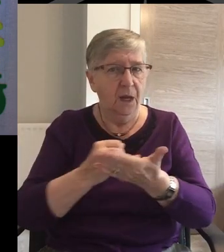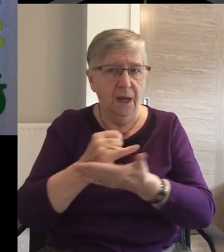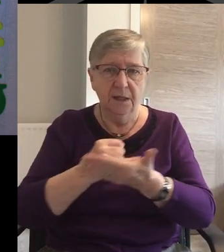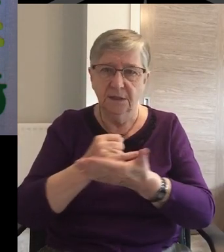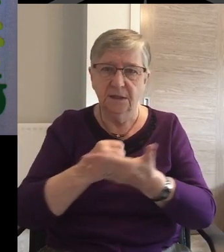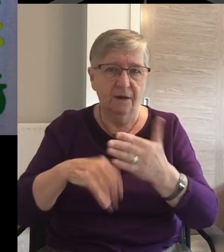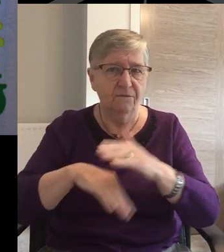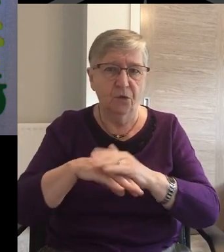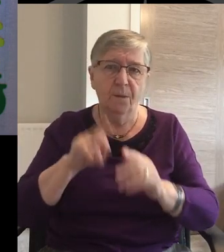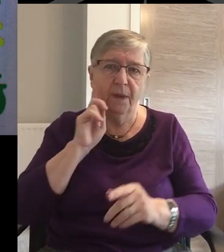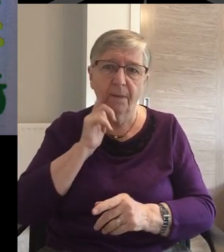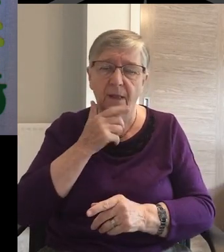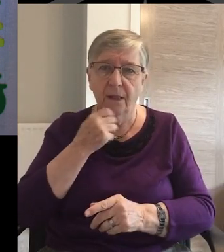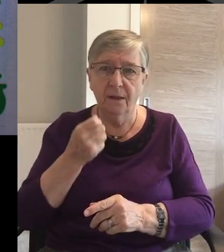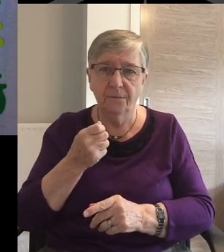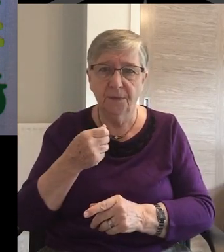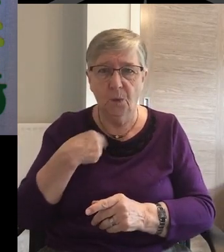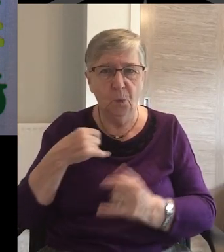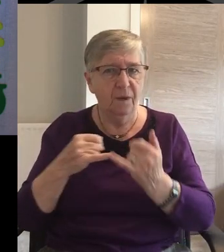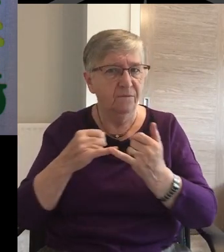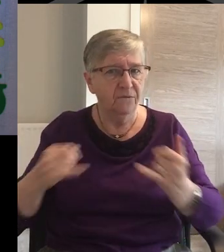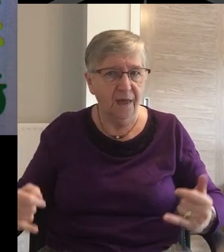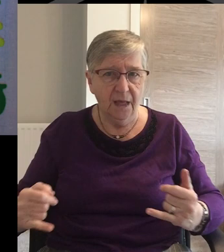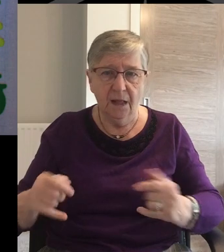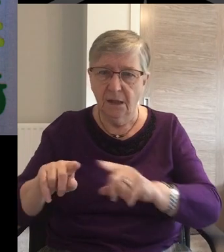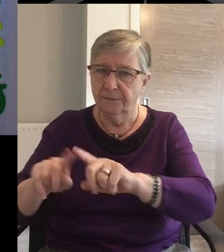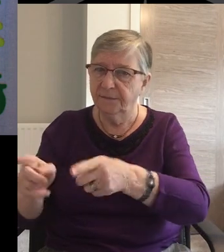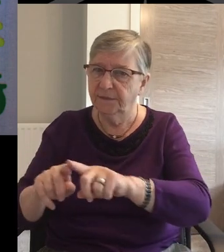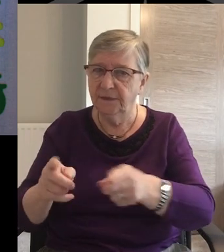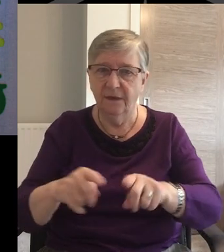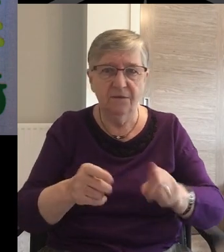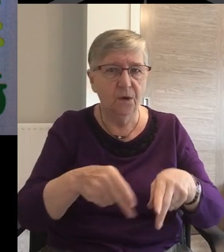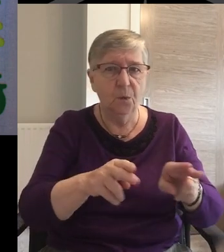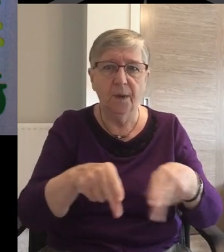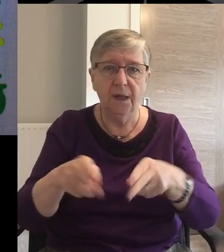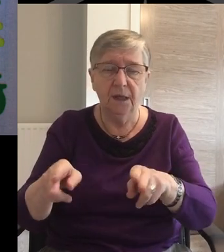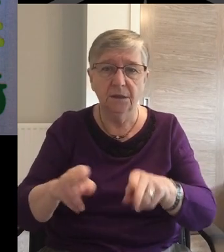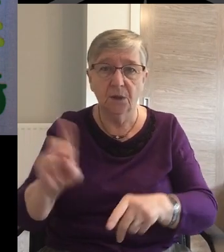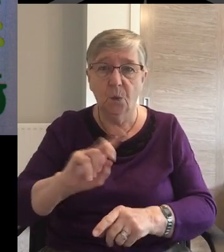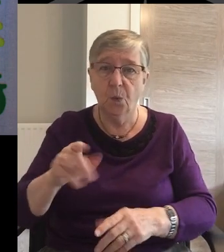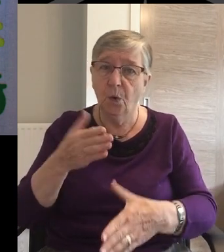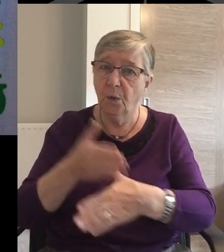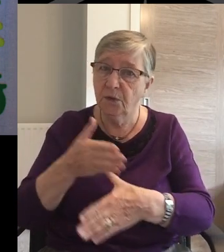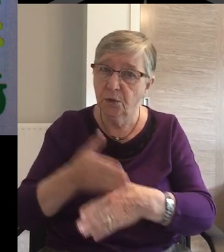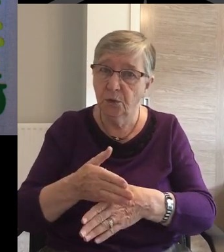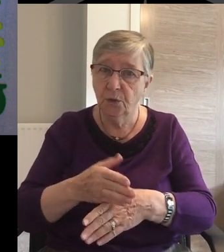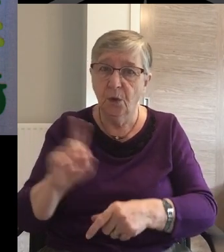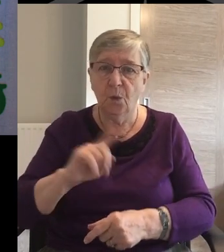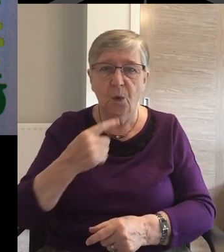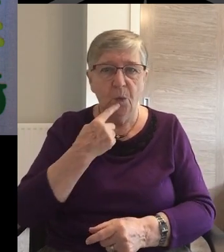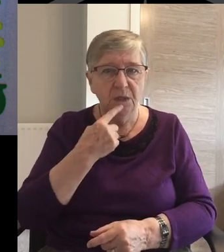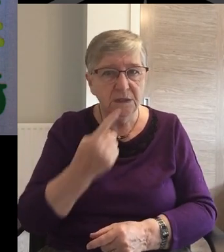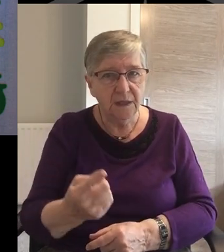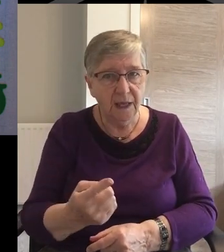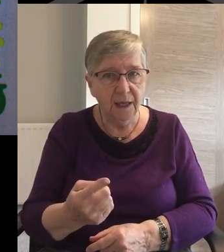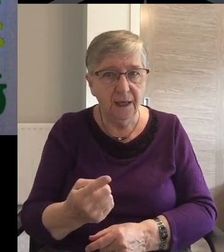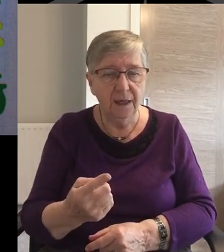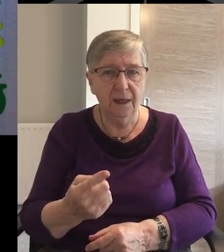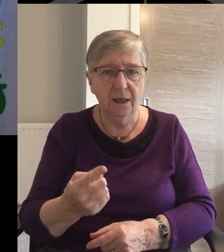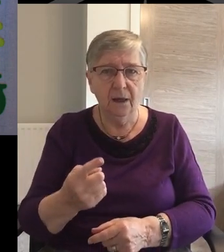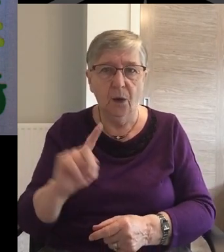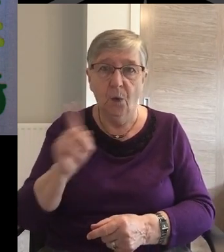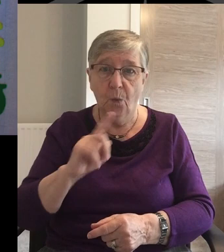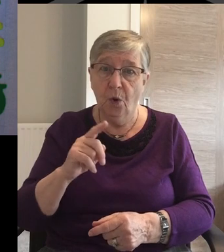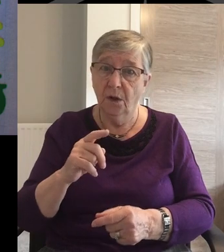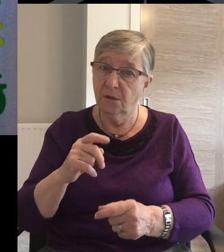fail you in so many ways In what we do What we say How we act And in what